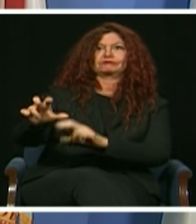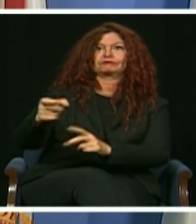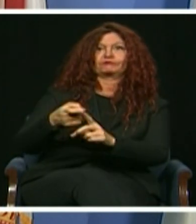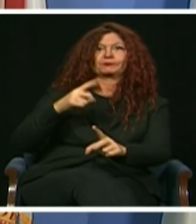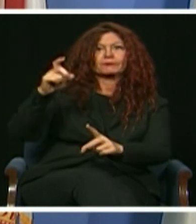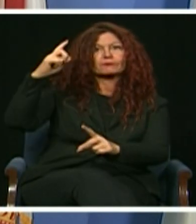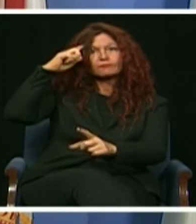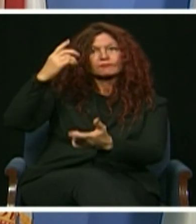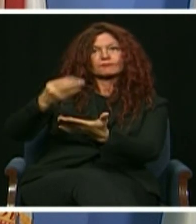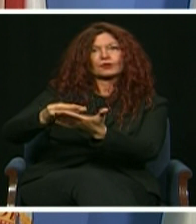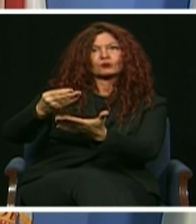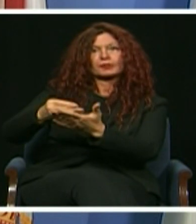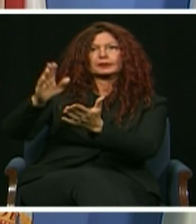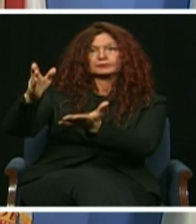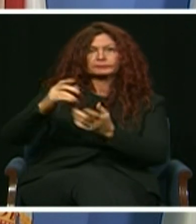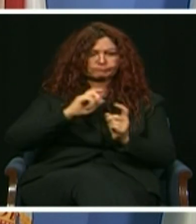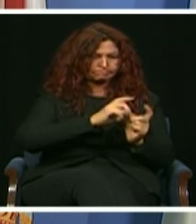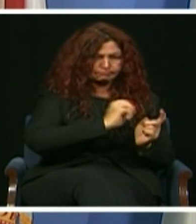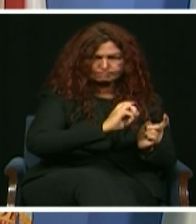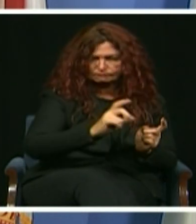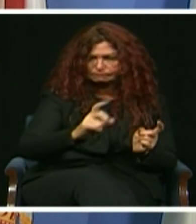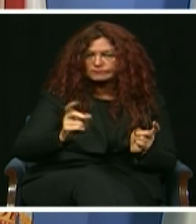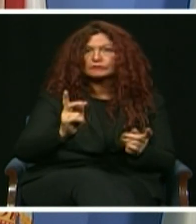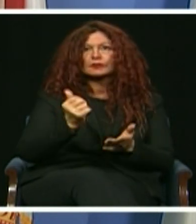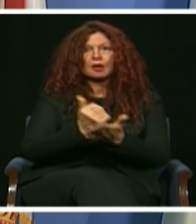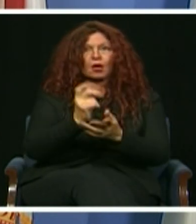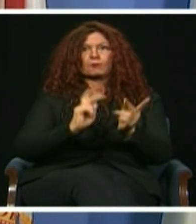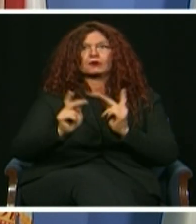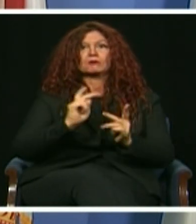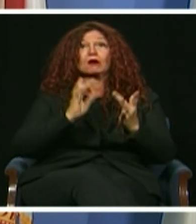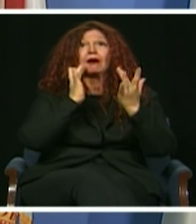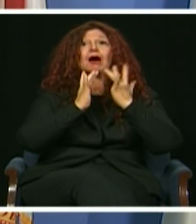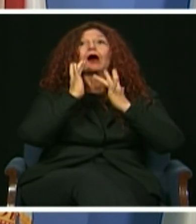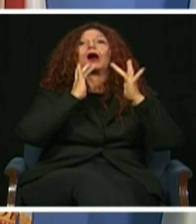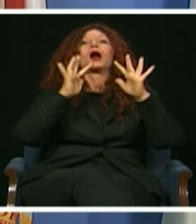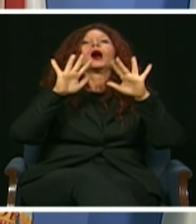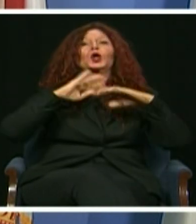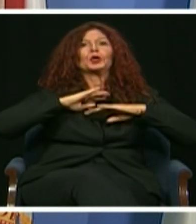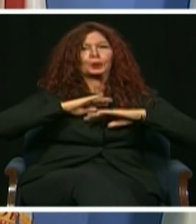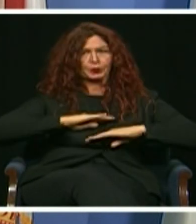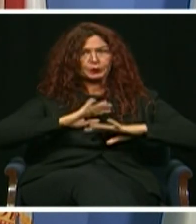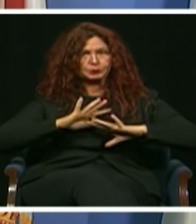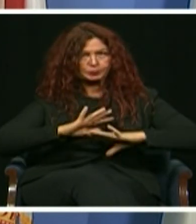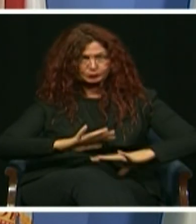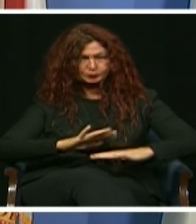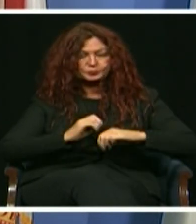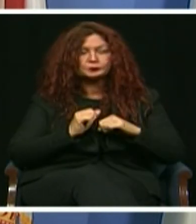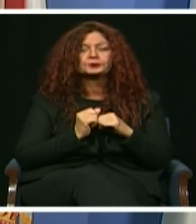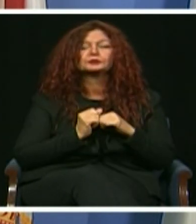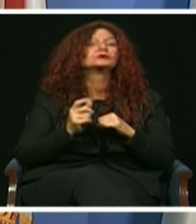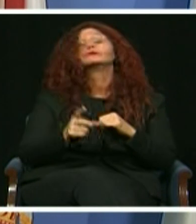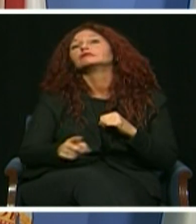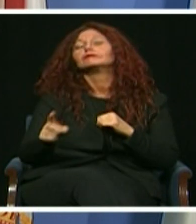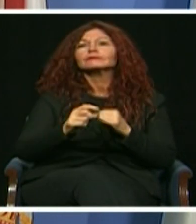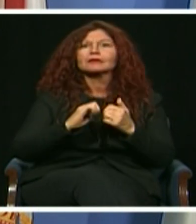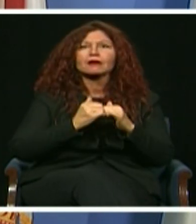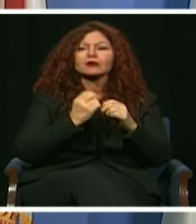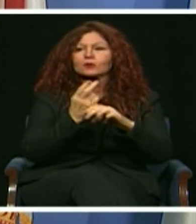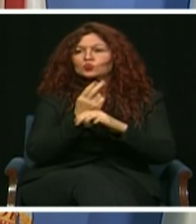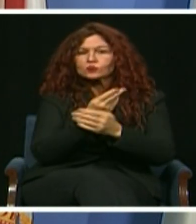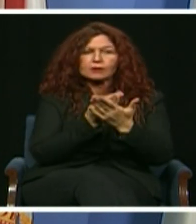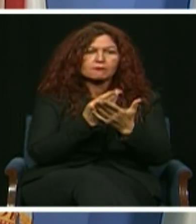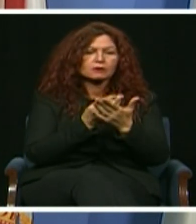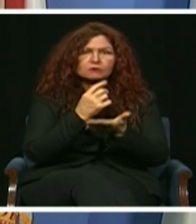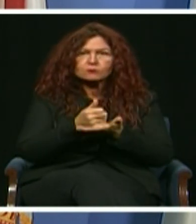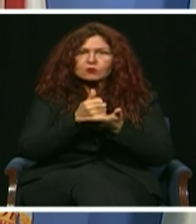bridge the gaps during this downturn. Under the leadership of Director Tara Smith, the Internal Services Department found creative ways to put these dollars to